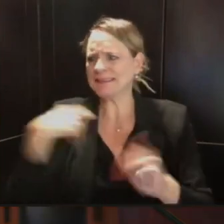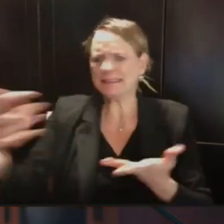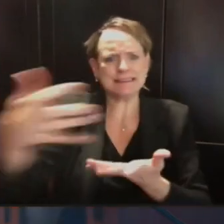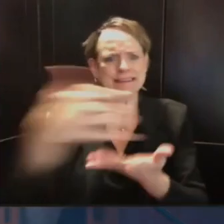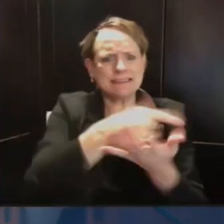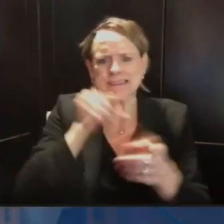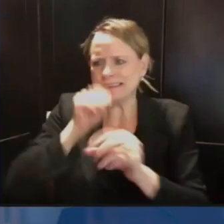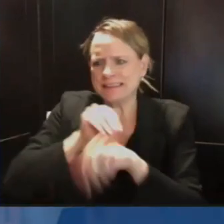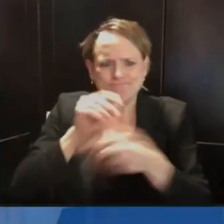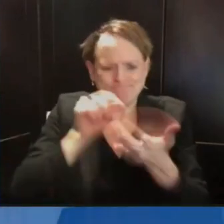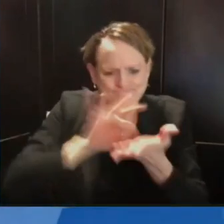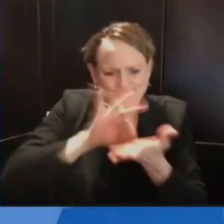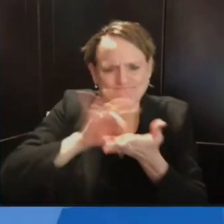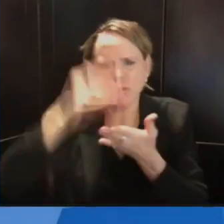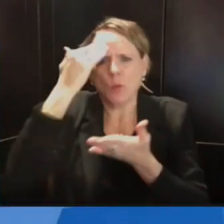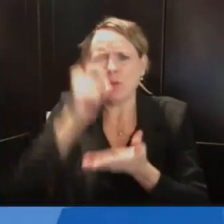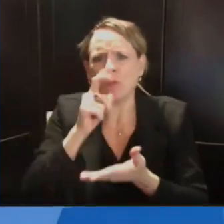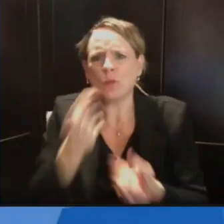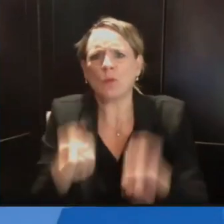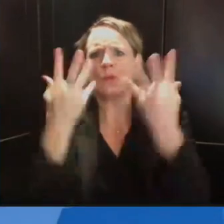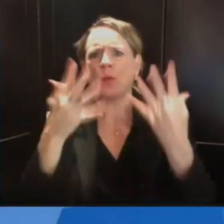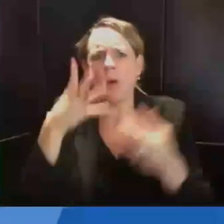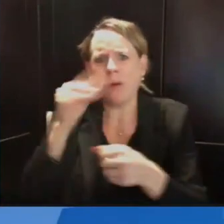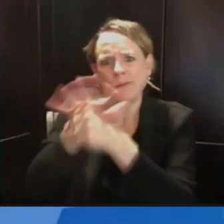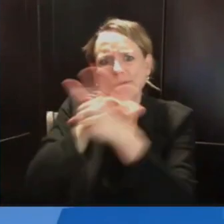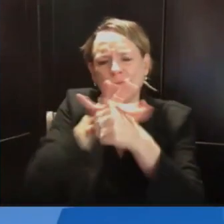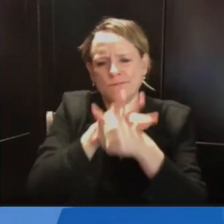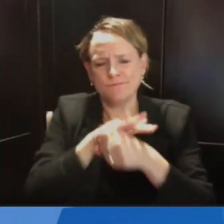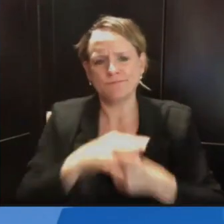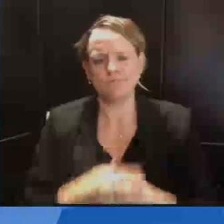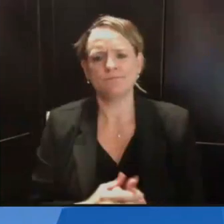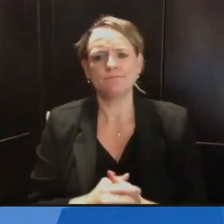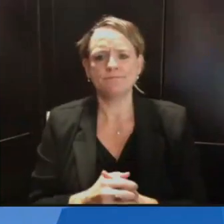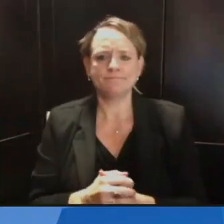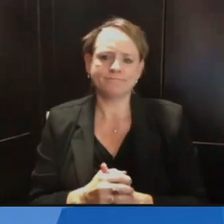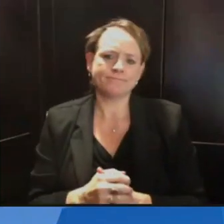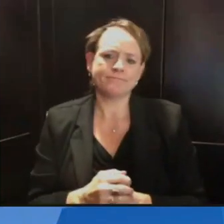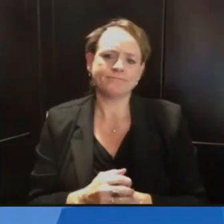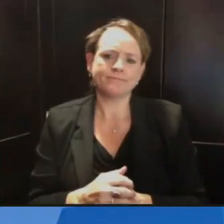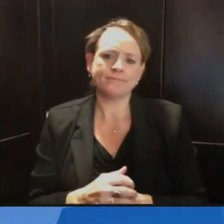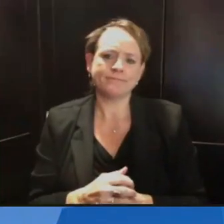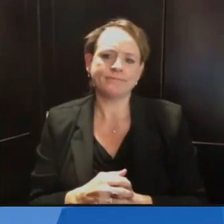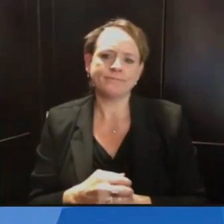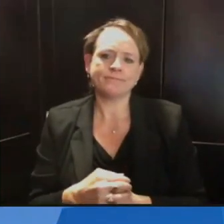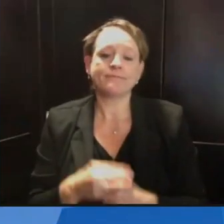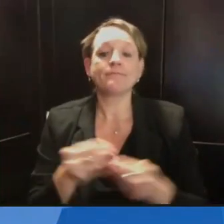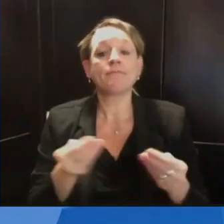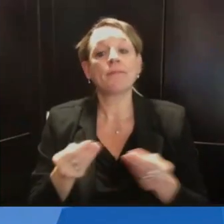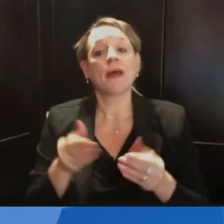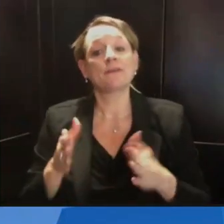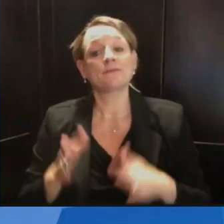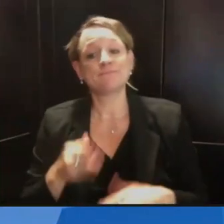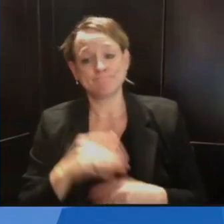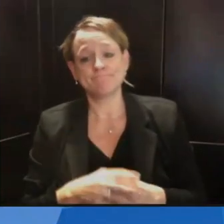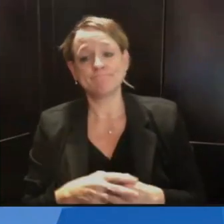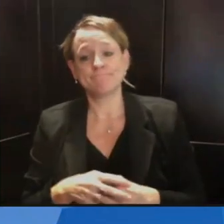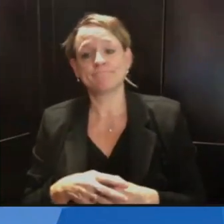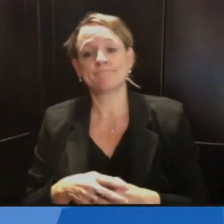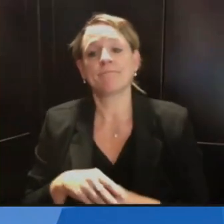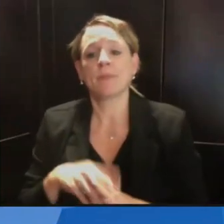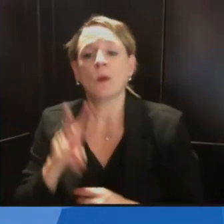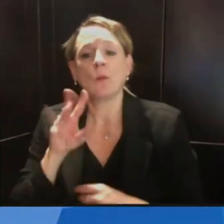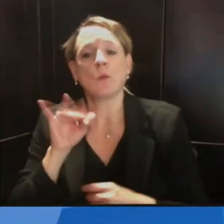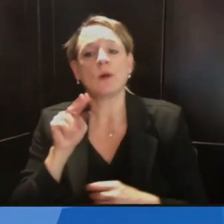Thank you, Maddie. Now to Kent Wainscott from WISN-TV in Milwaukee. Kent? I think it's a man behind here.